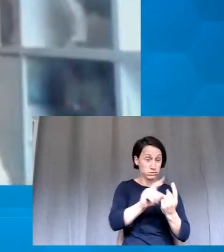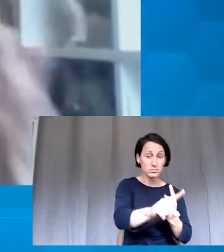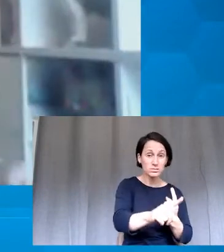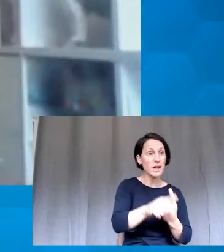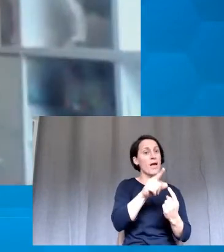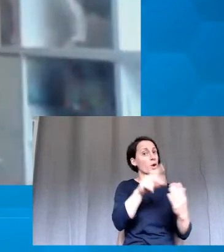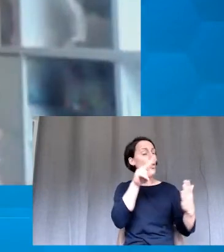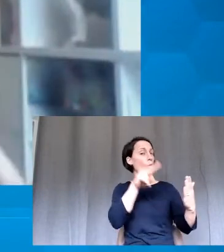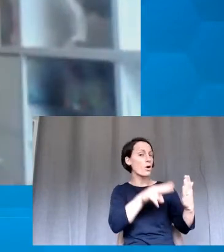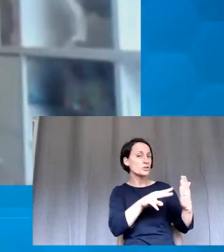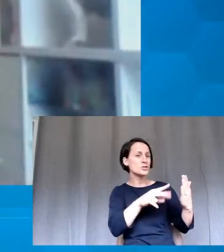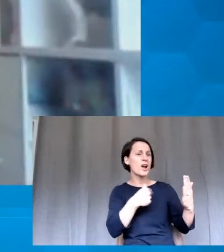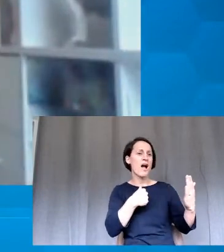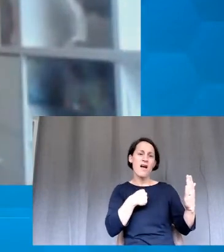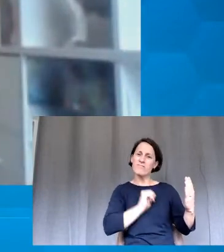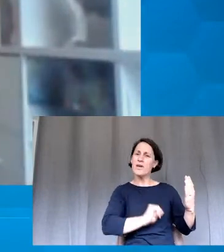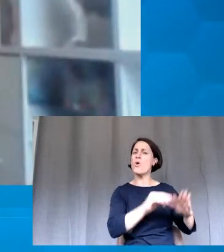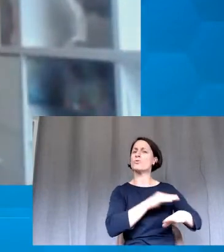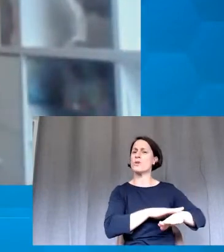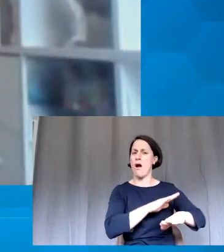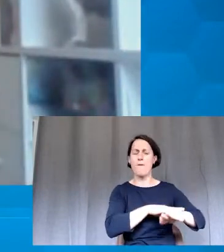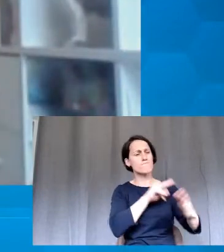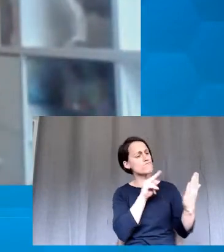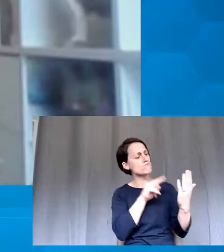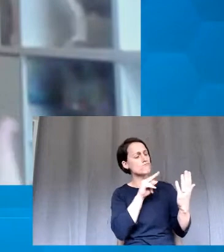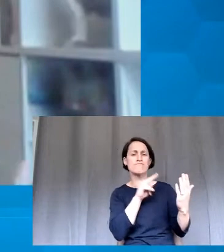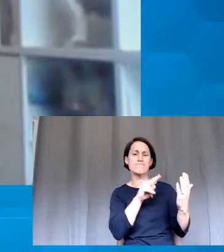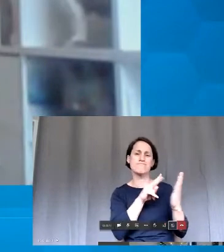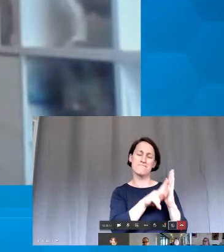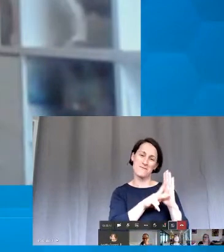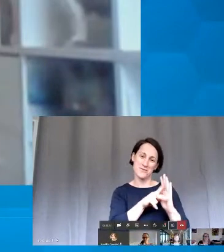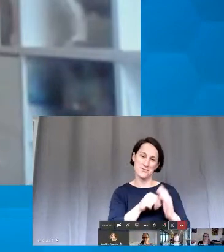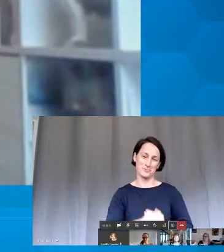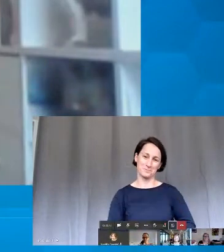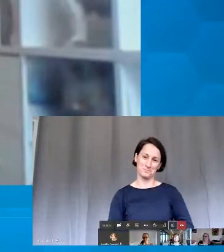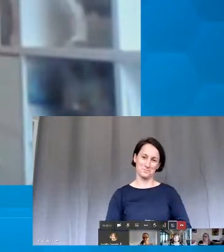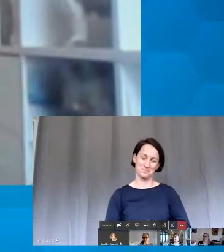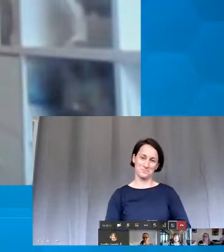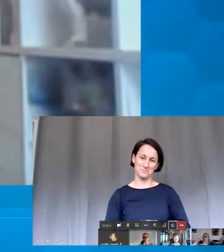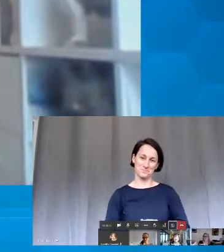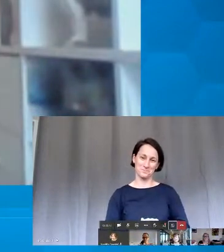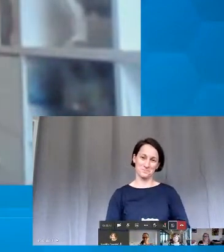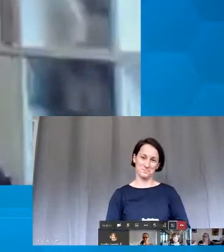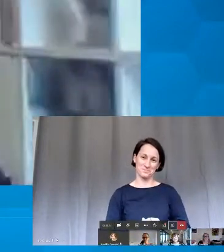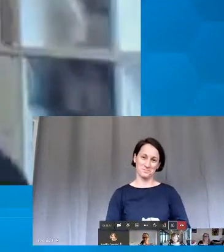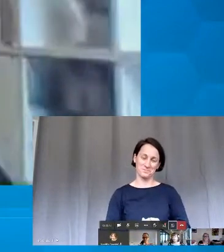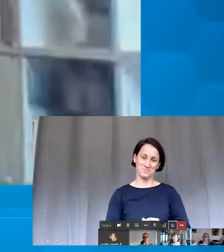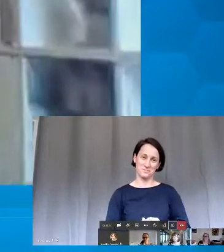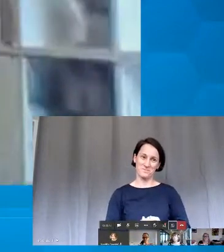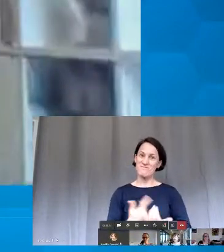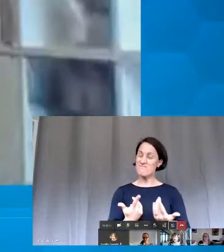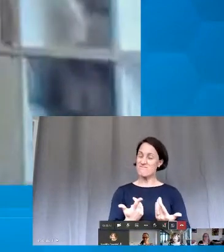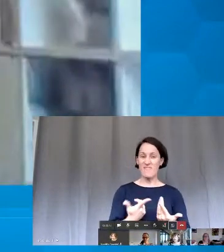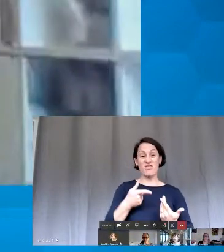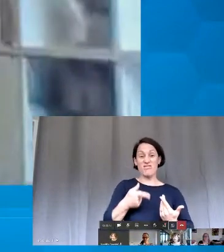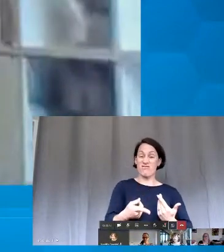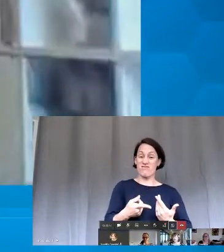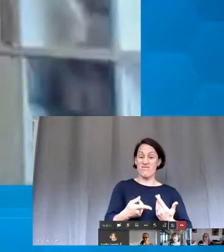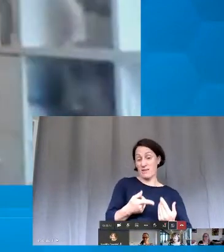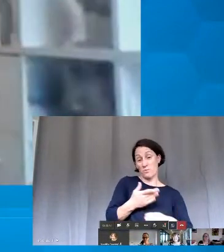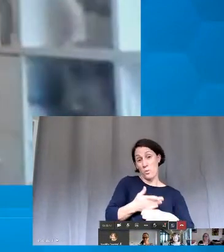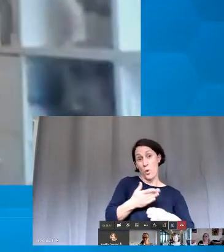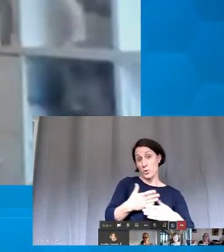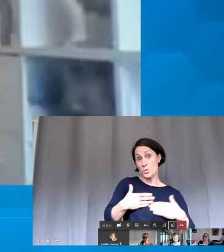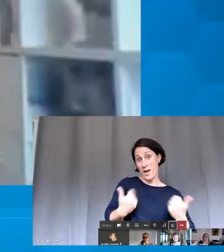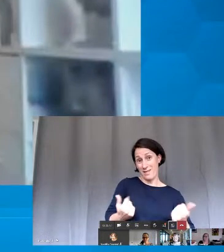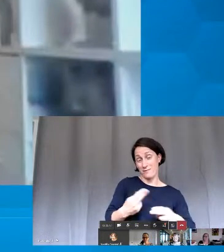look and then they could look in their own time. And I think it's – and I guess it ended up working well. And it wasn't